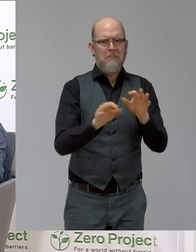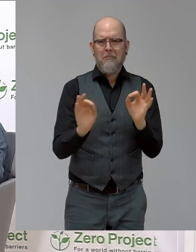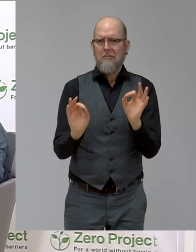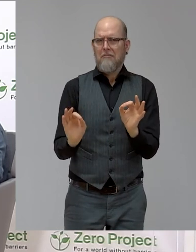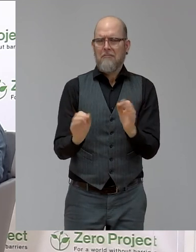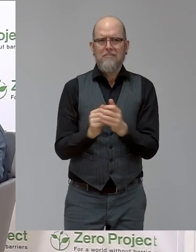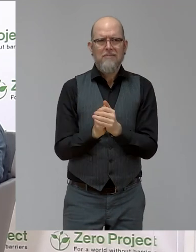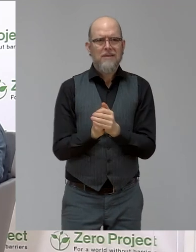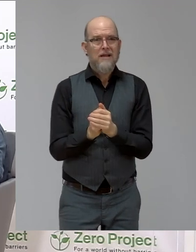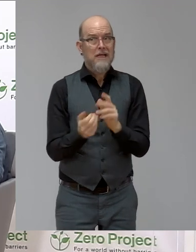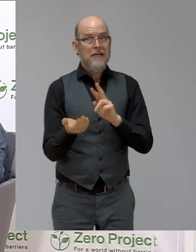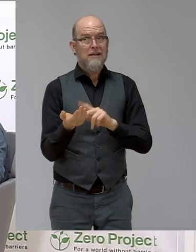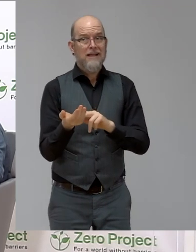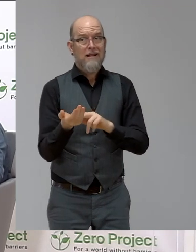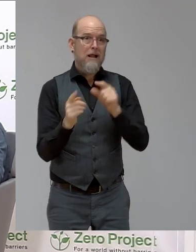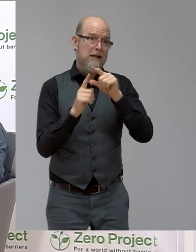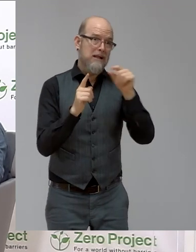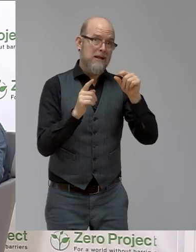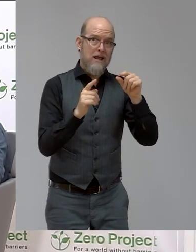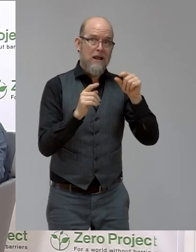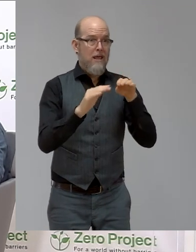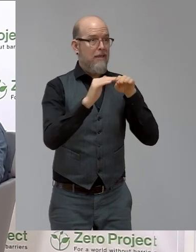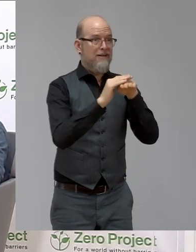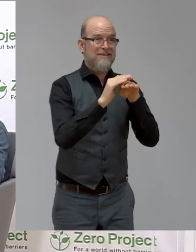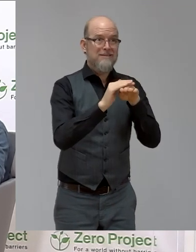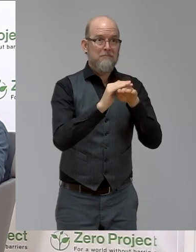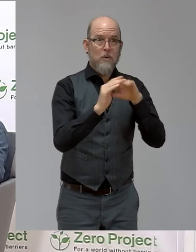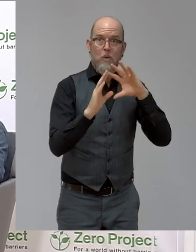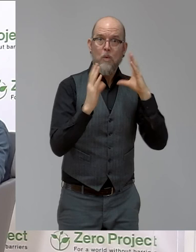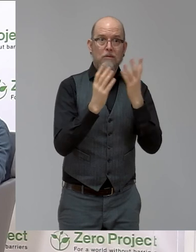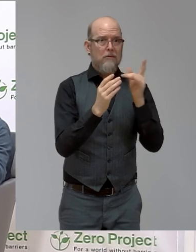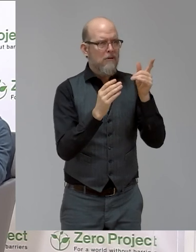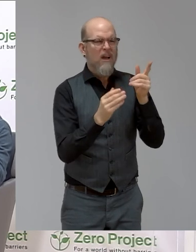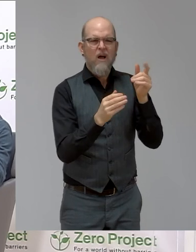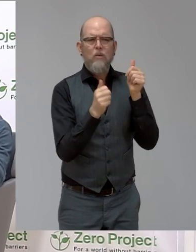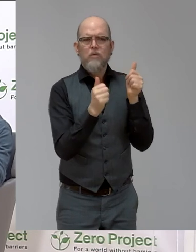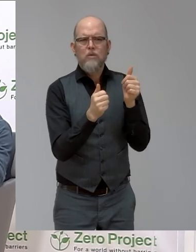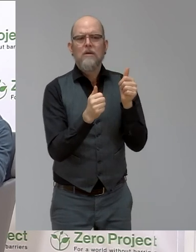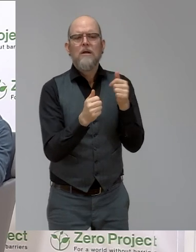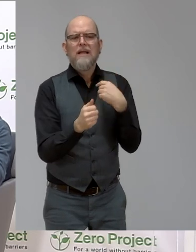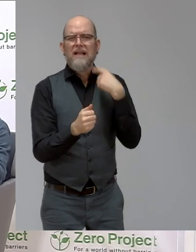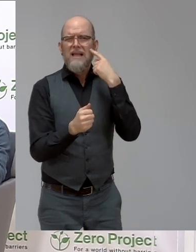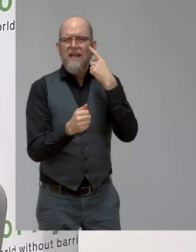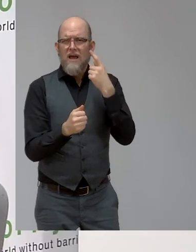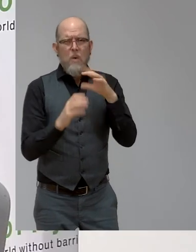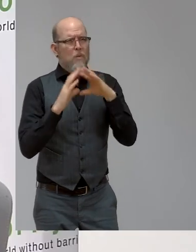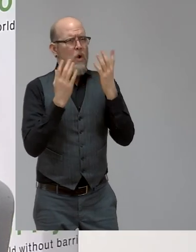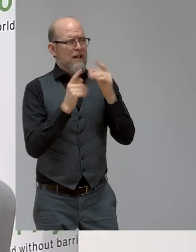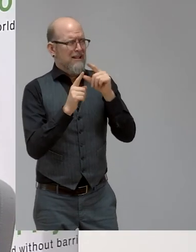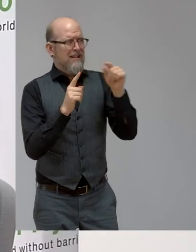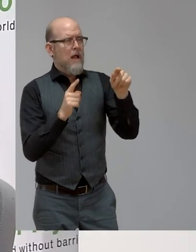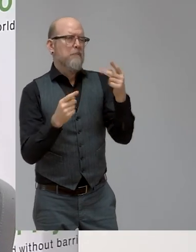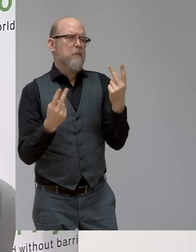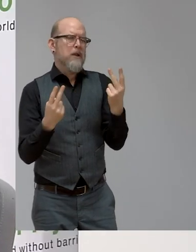And again, what we've heard also in the digital world, how important it is, be it in COVID, be it in other